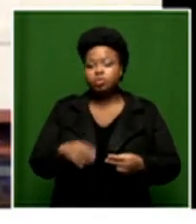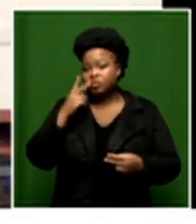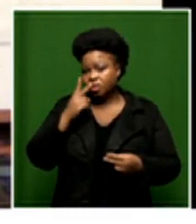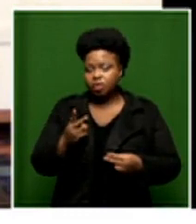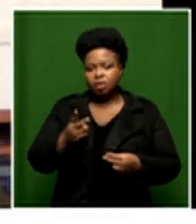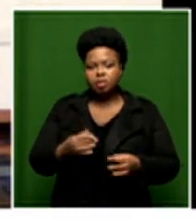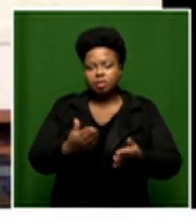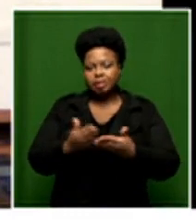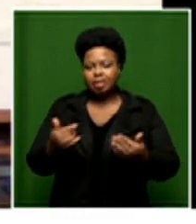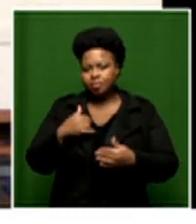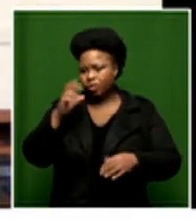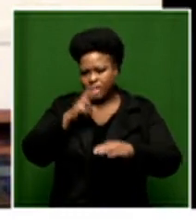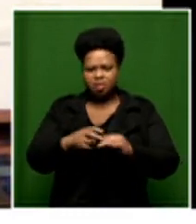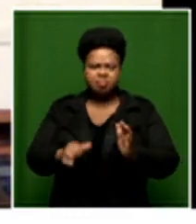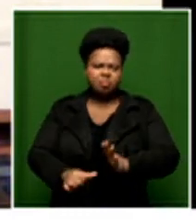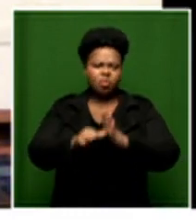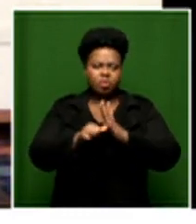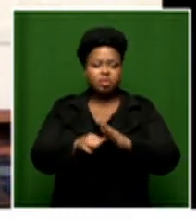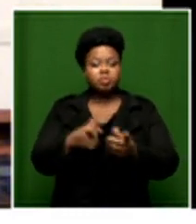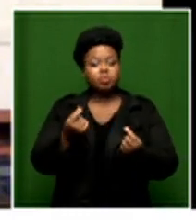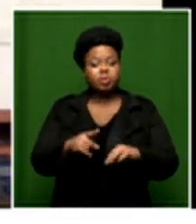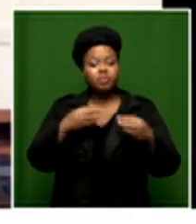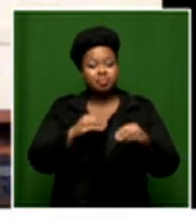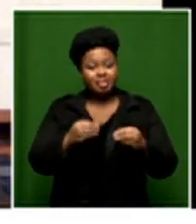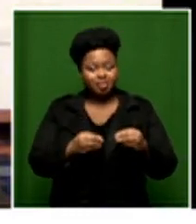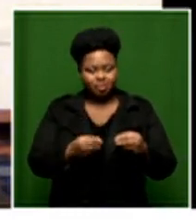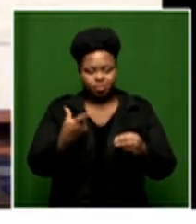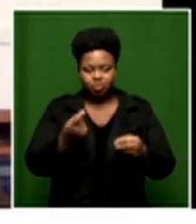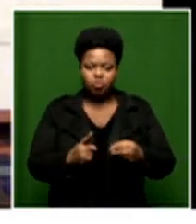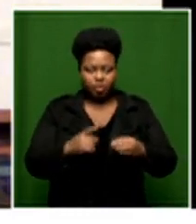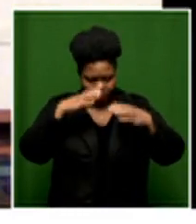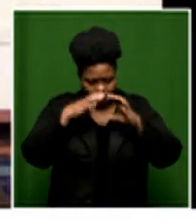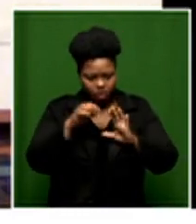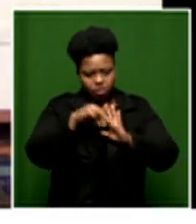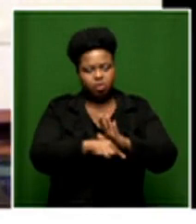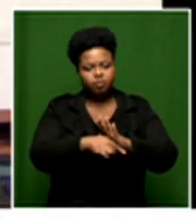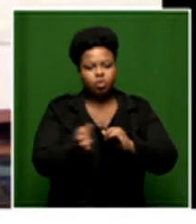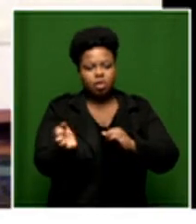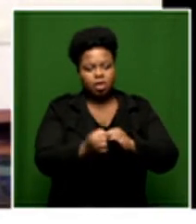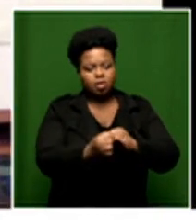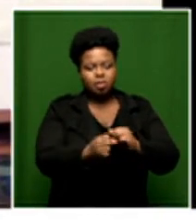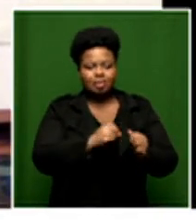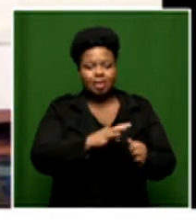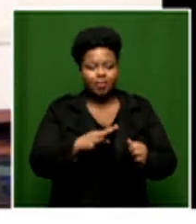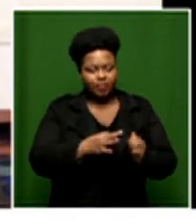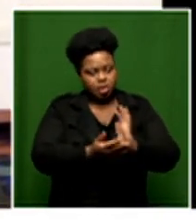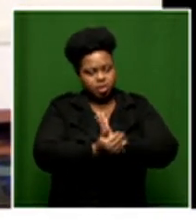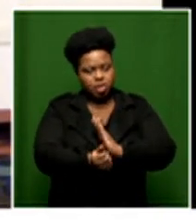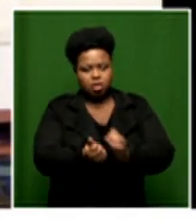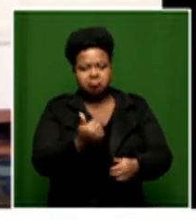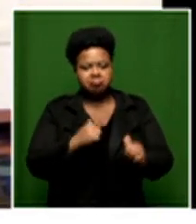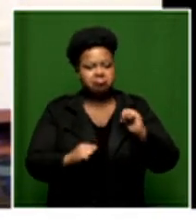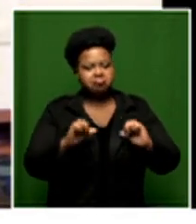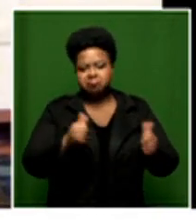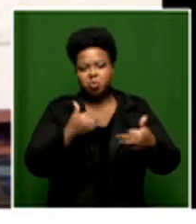needs employees the most important thing for a corporate to do right now is to make sure that they have an employee set who can perform vested interest